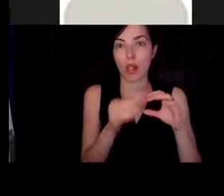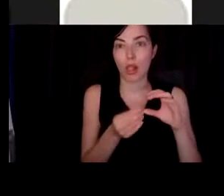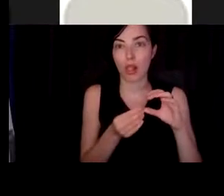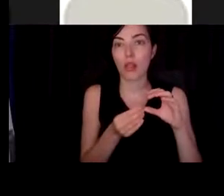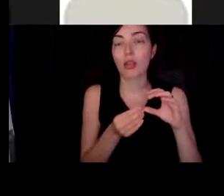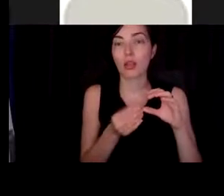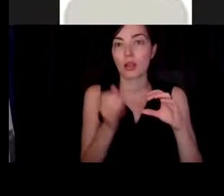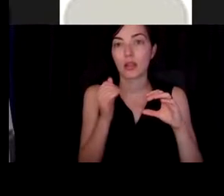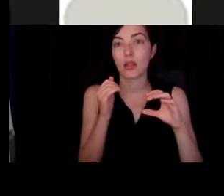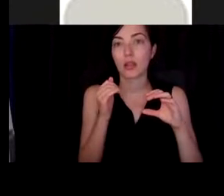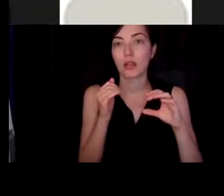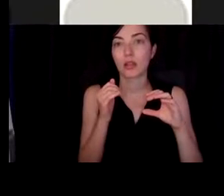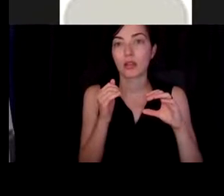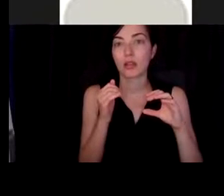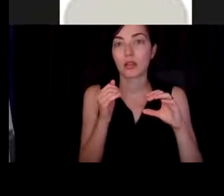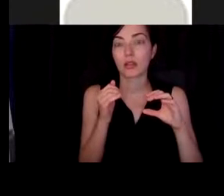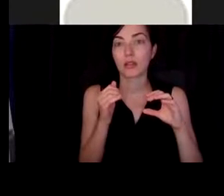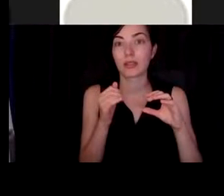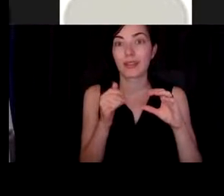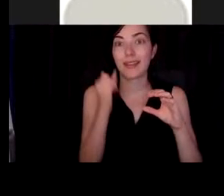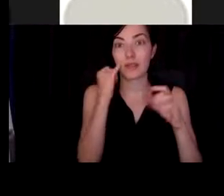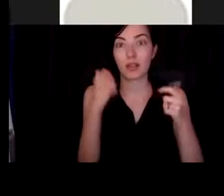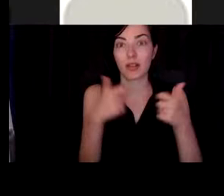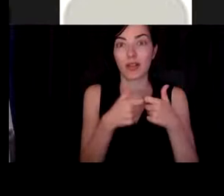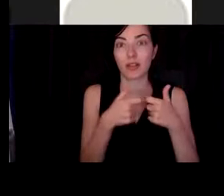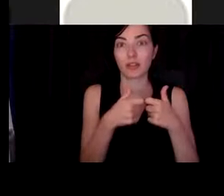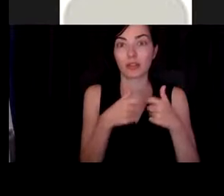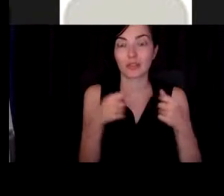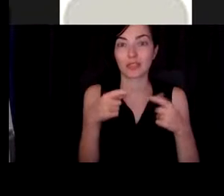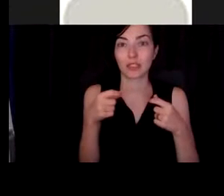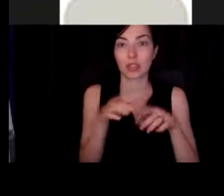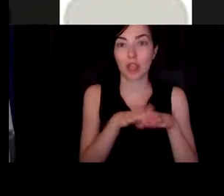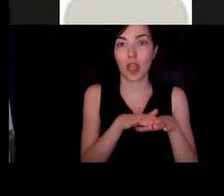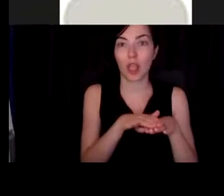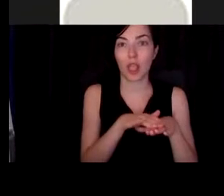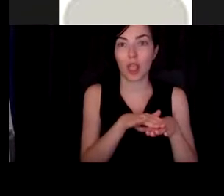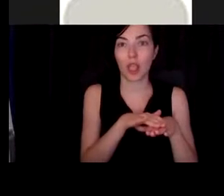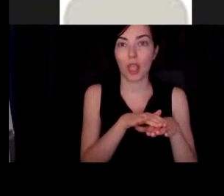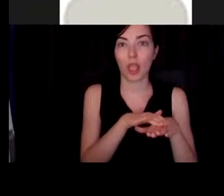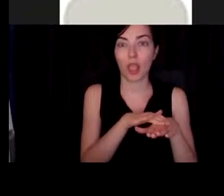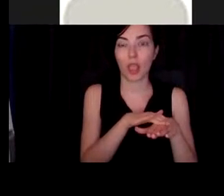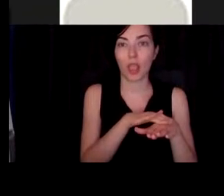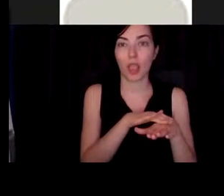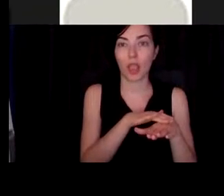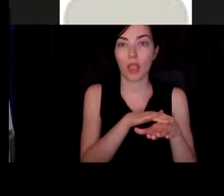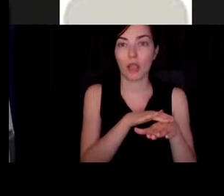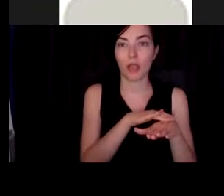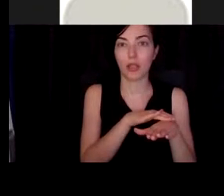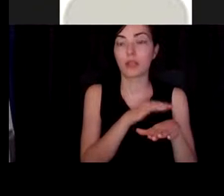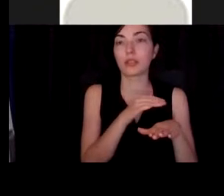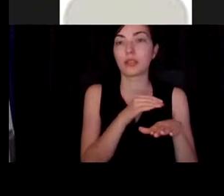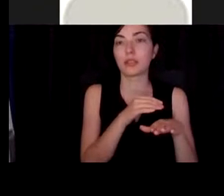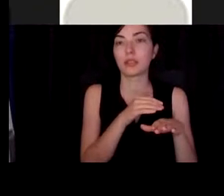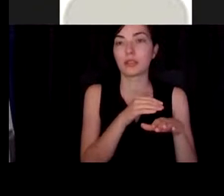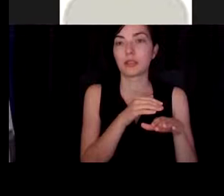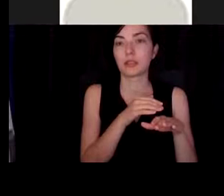the electrical signaling. Right, because if the rest of the heart is around it, and electrical signaling can